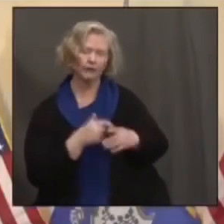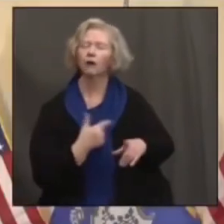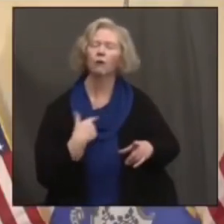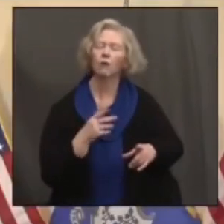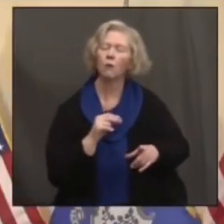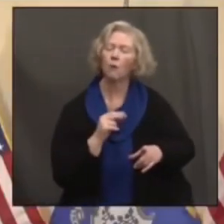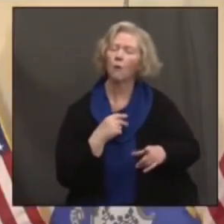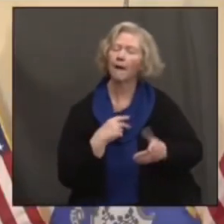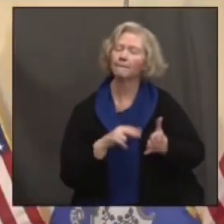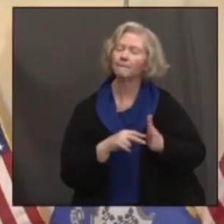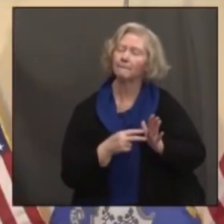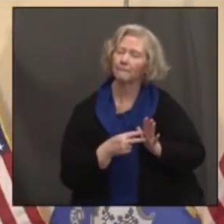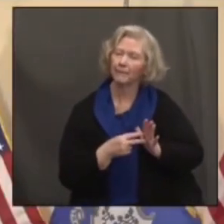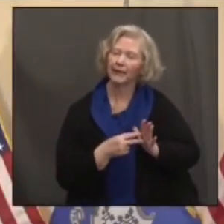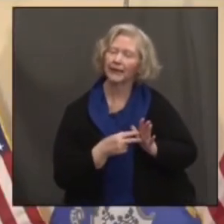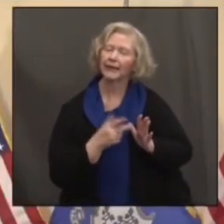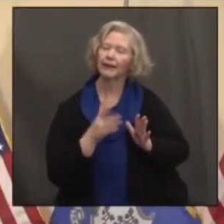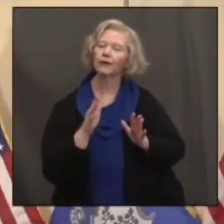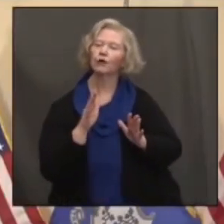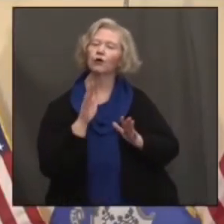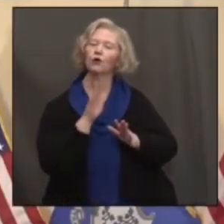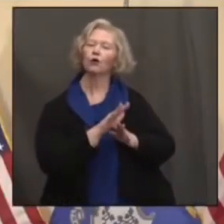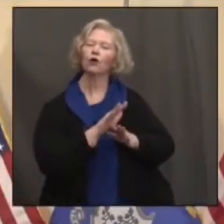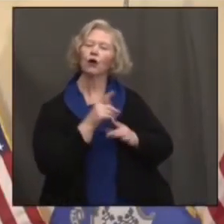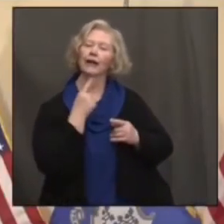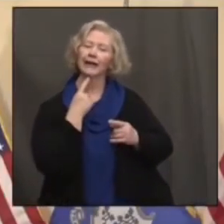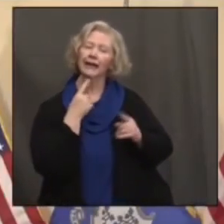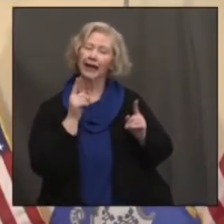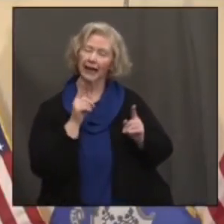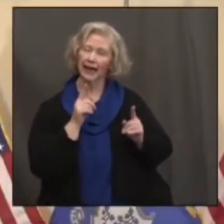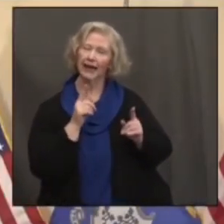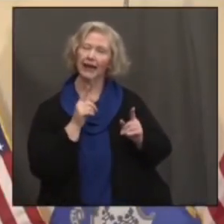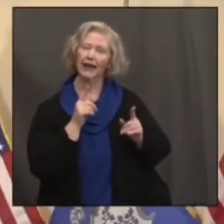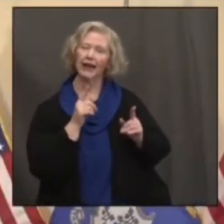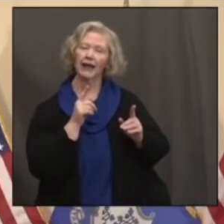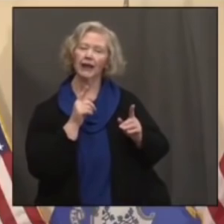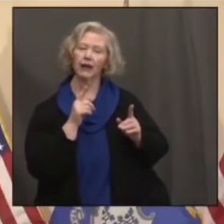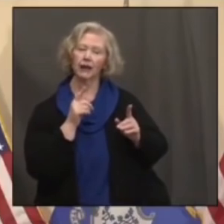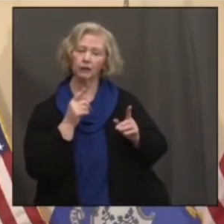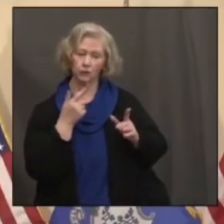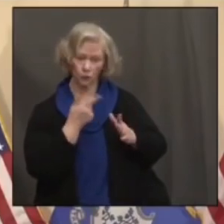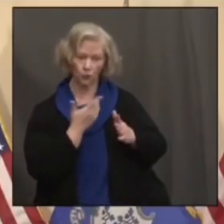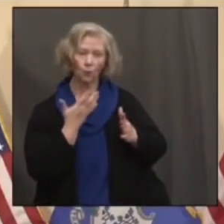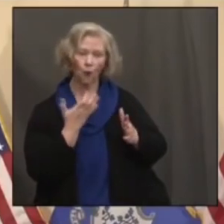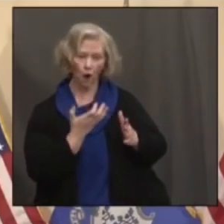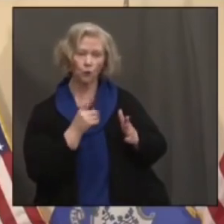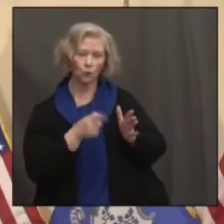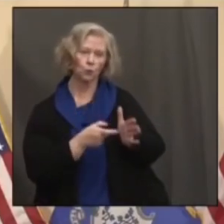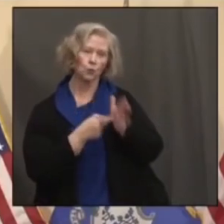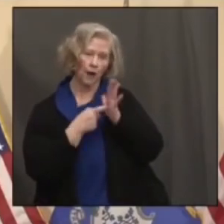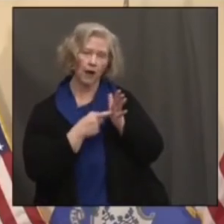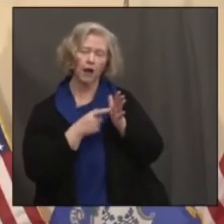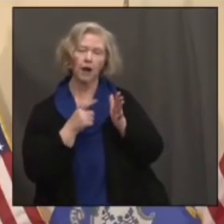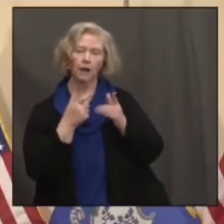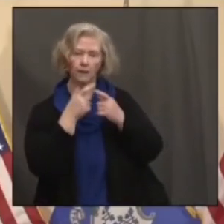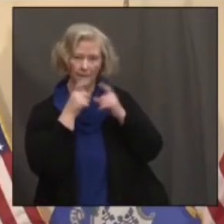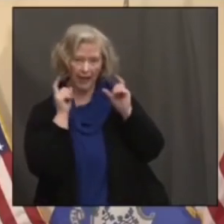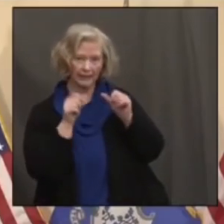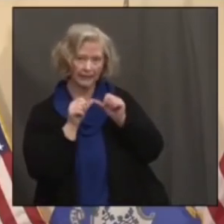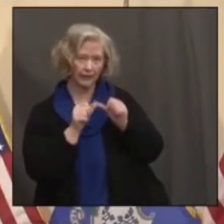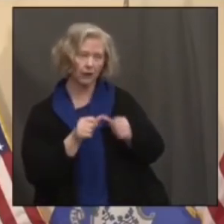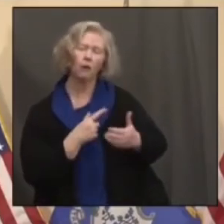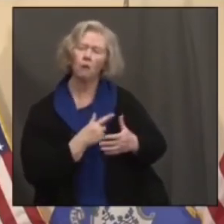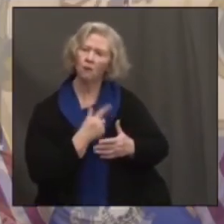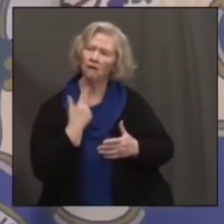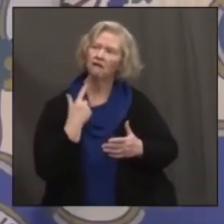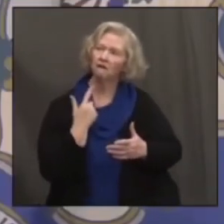I mean, if you do extend your declaration, will you use it to extend the mask requirement as well? For example,